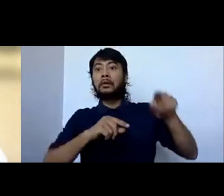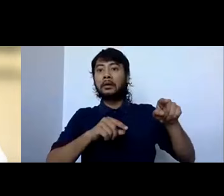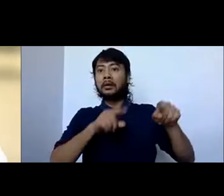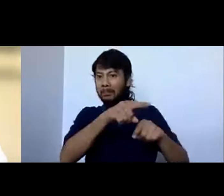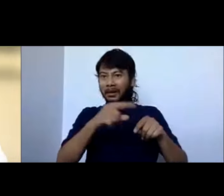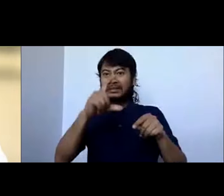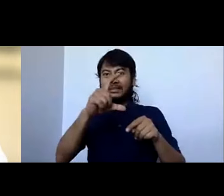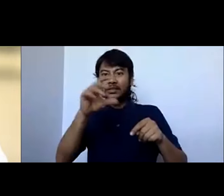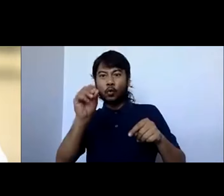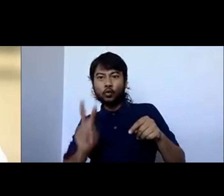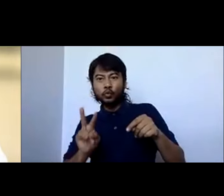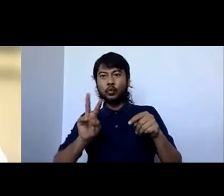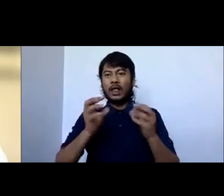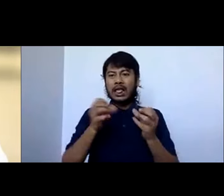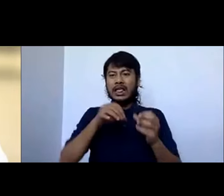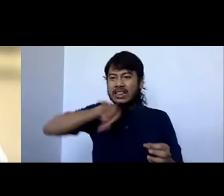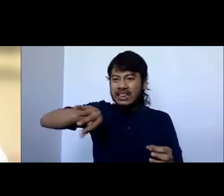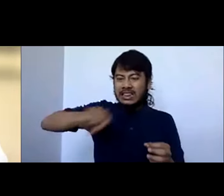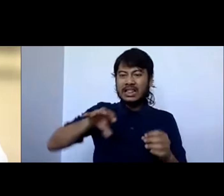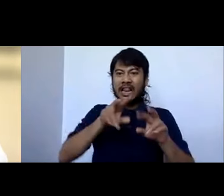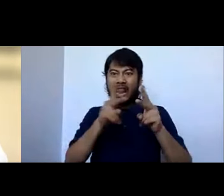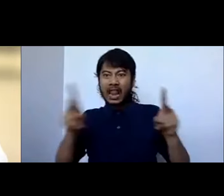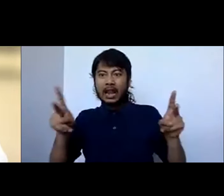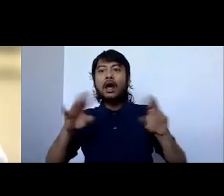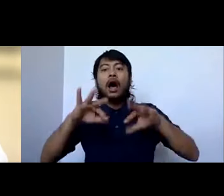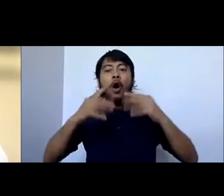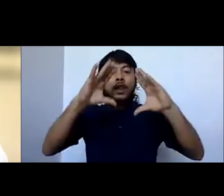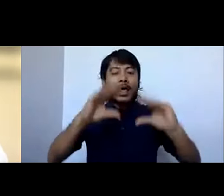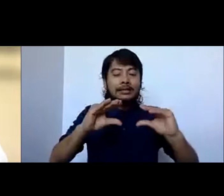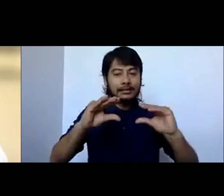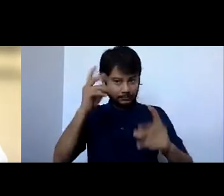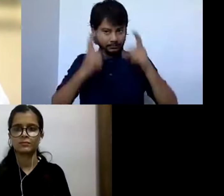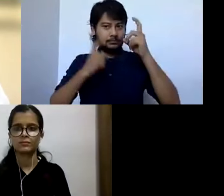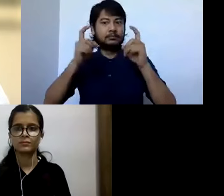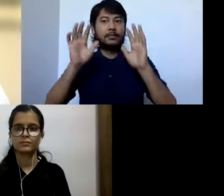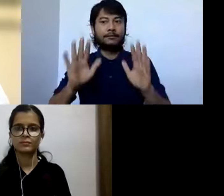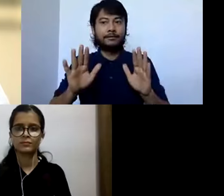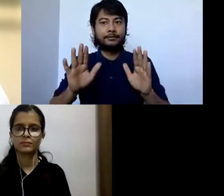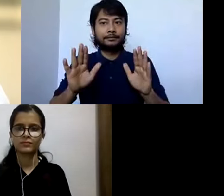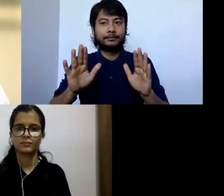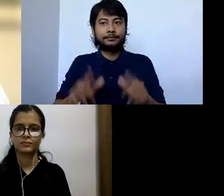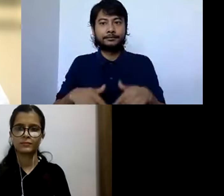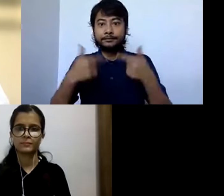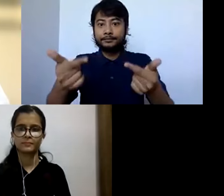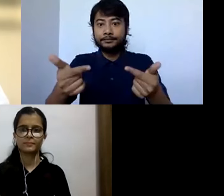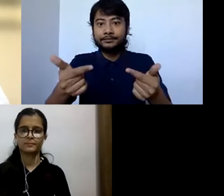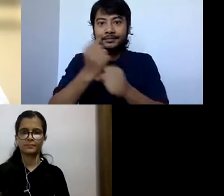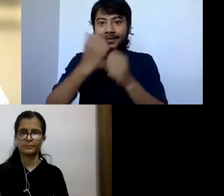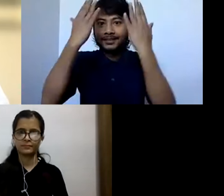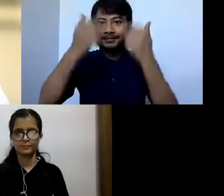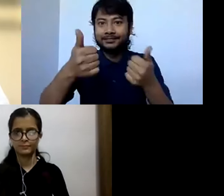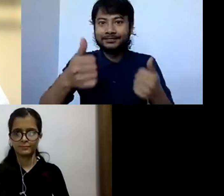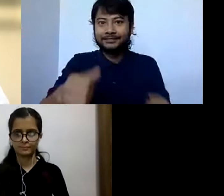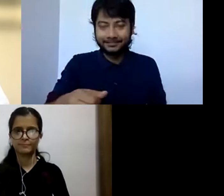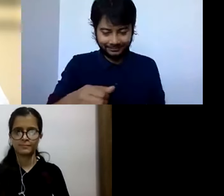on the environment. We're investing in warmer Kiwi homes as well because part of it is making